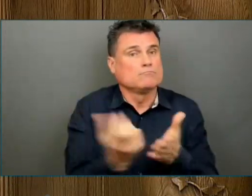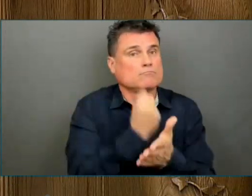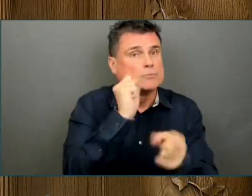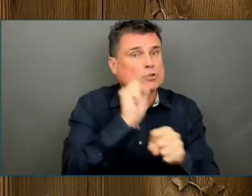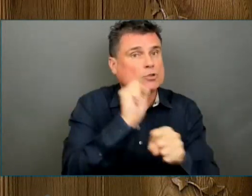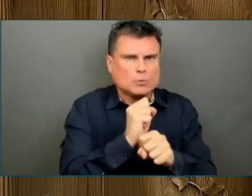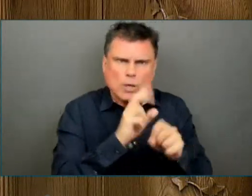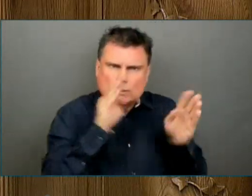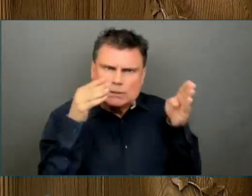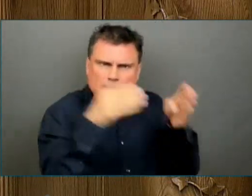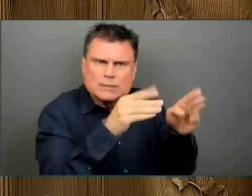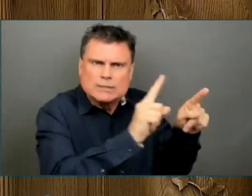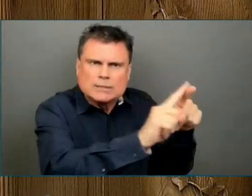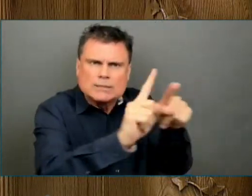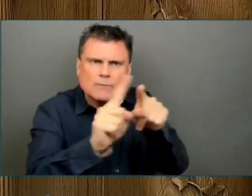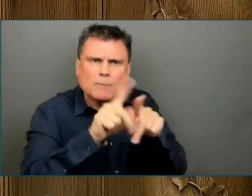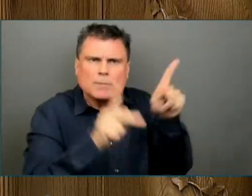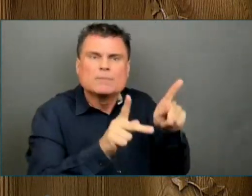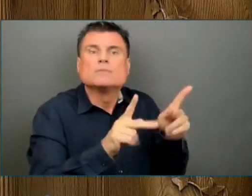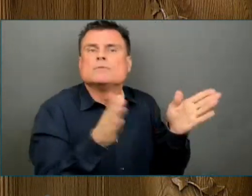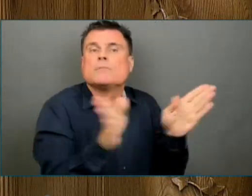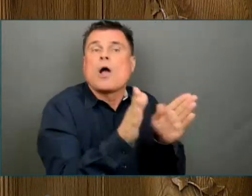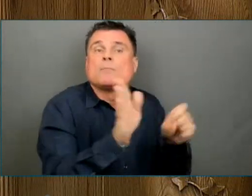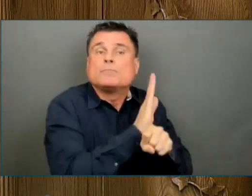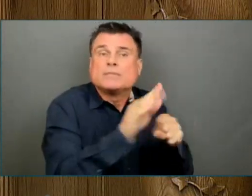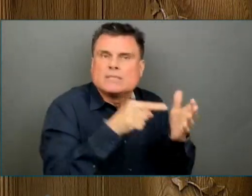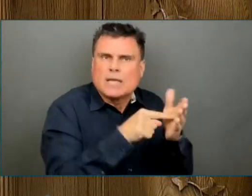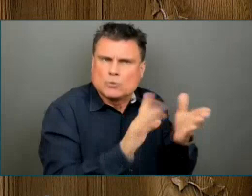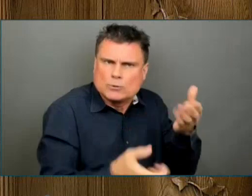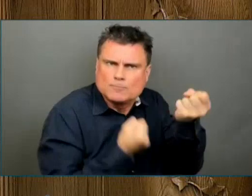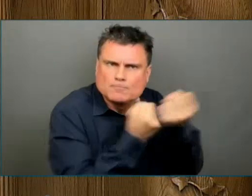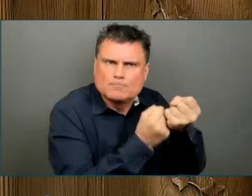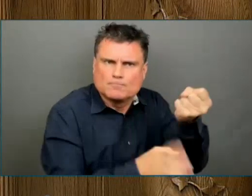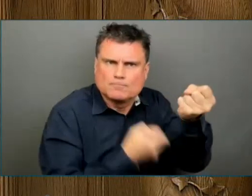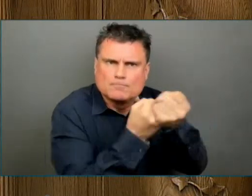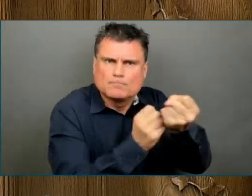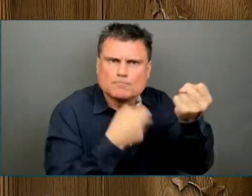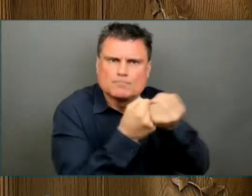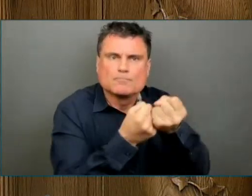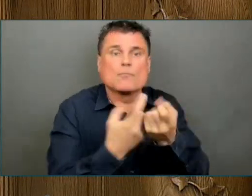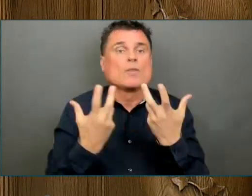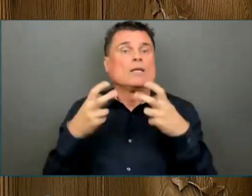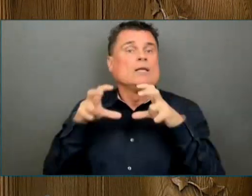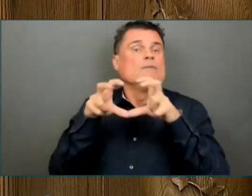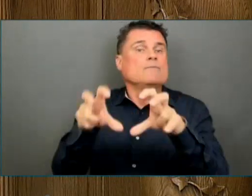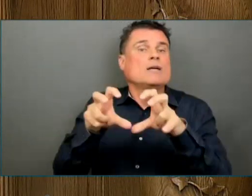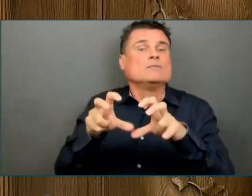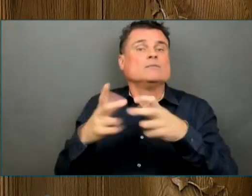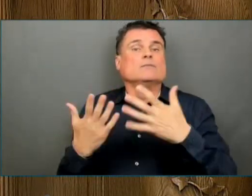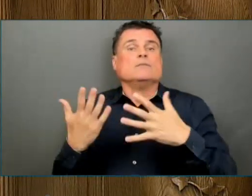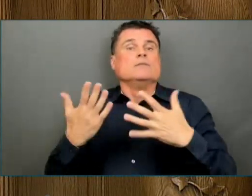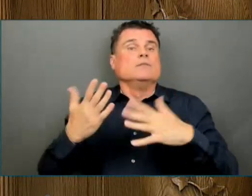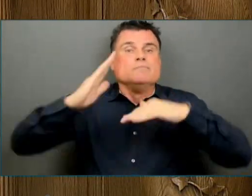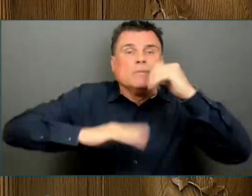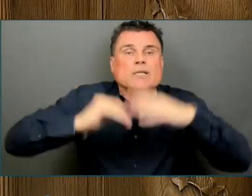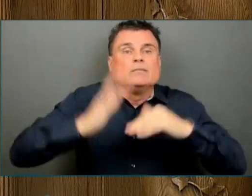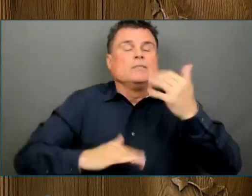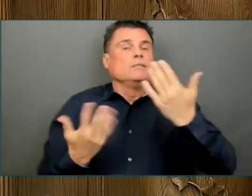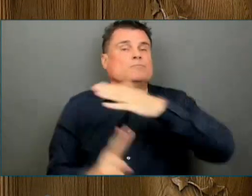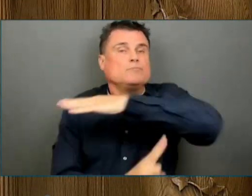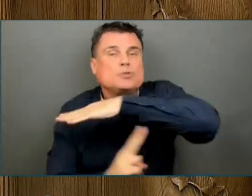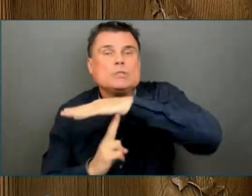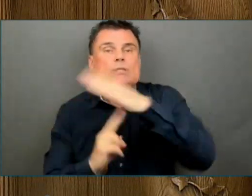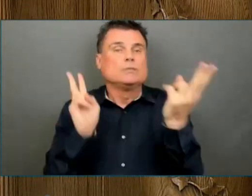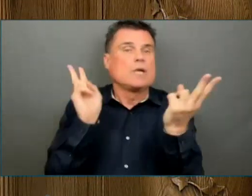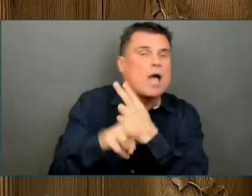invest in the infrastructure we need to strengthen local communities. Your government will base its long-term budget plan on several